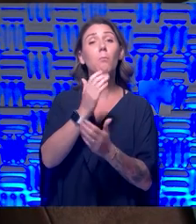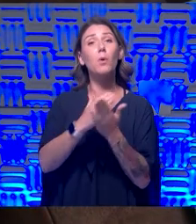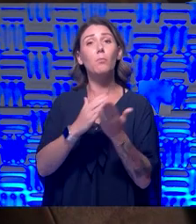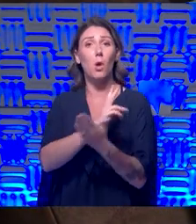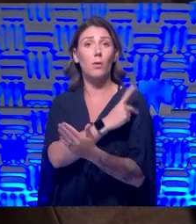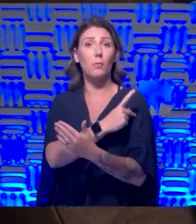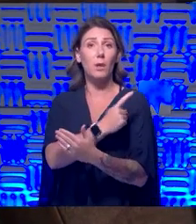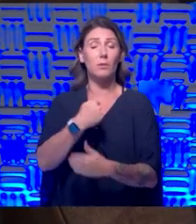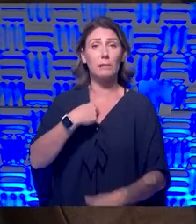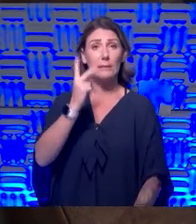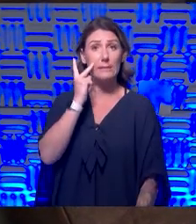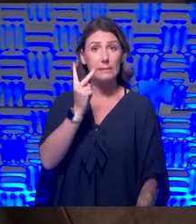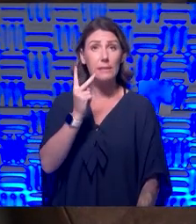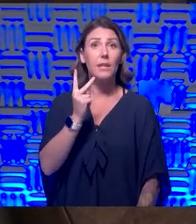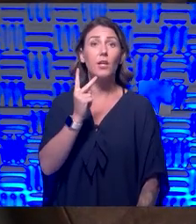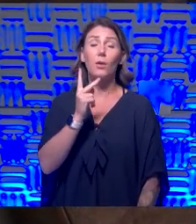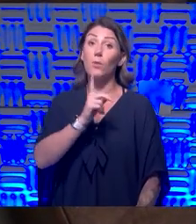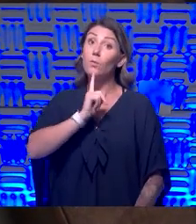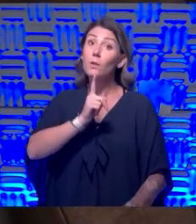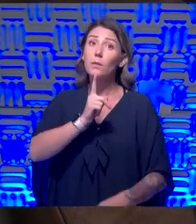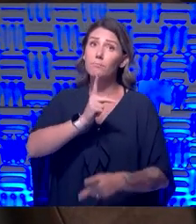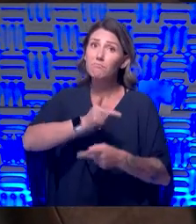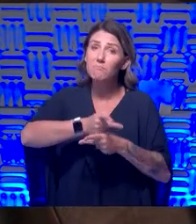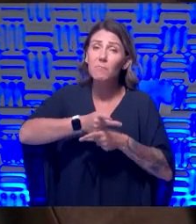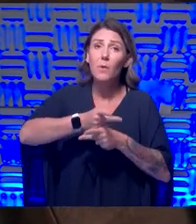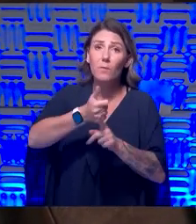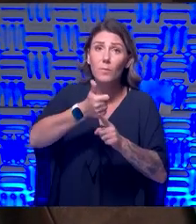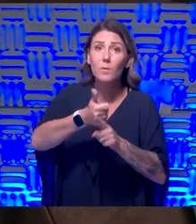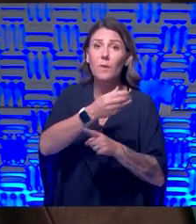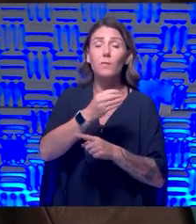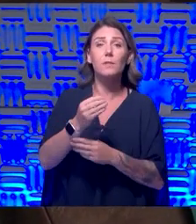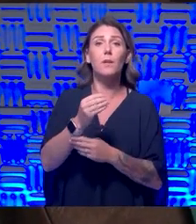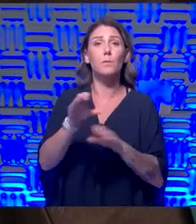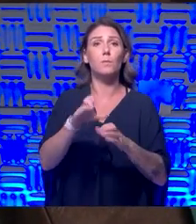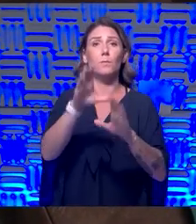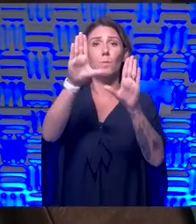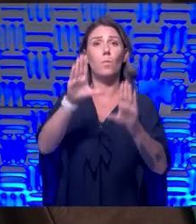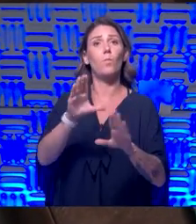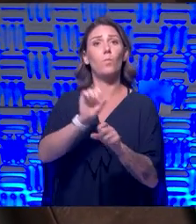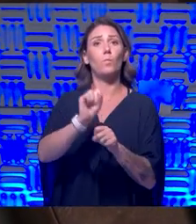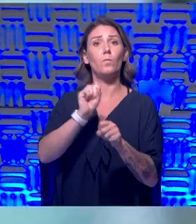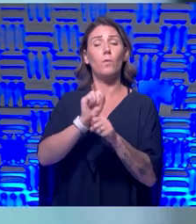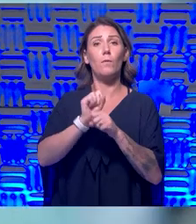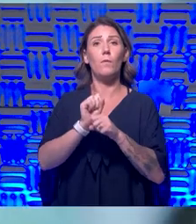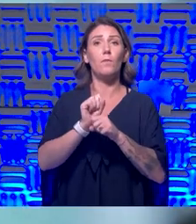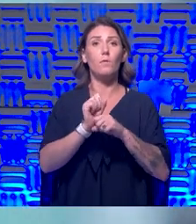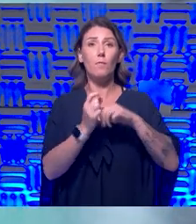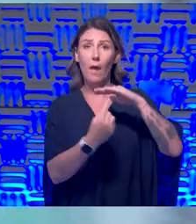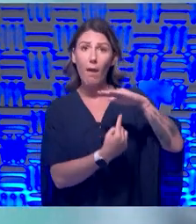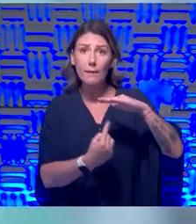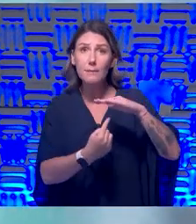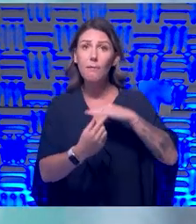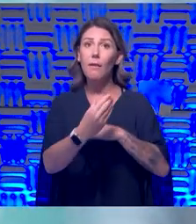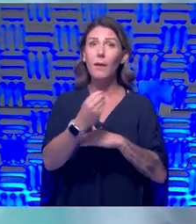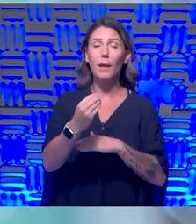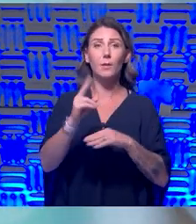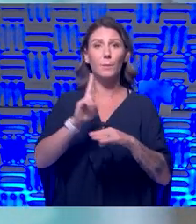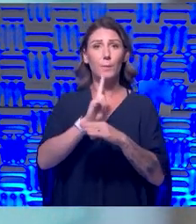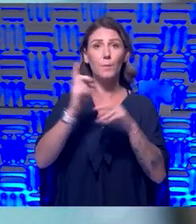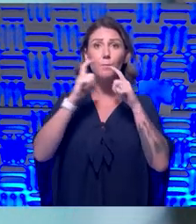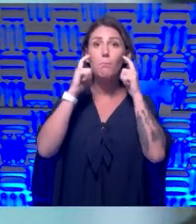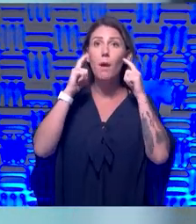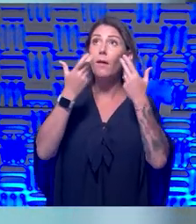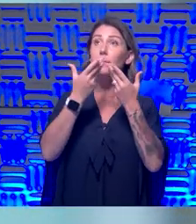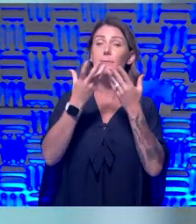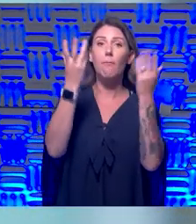seen are taking it seriously, and they're doing a great job of, of, you know, isolating and, and, know, wearing masks in